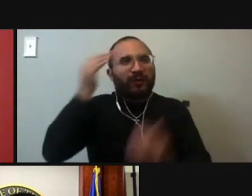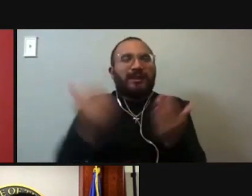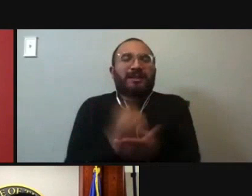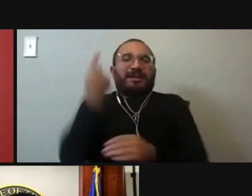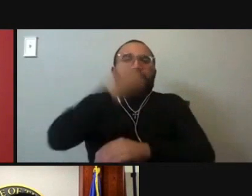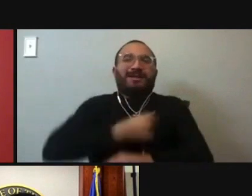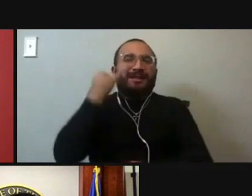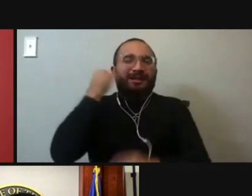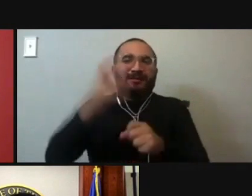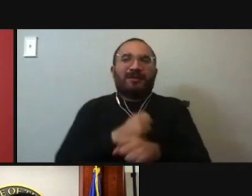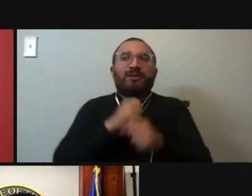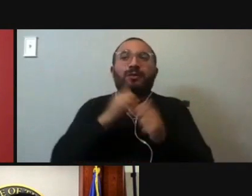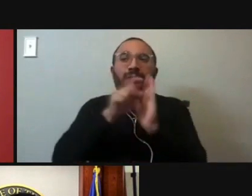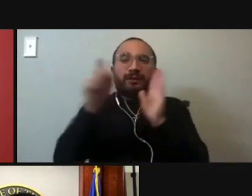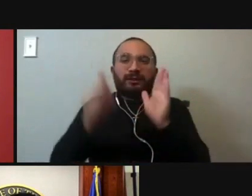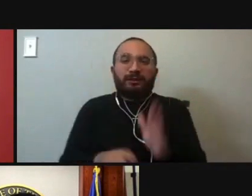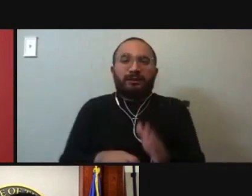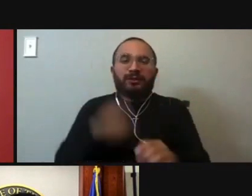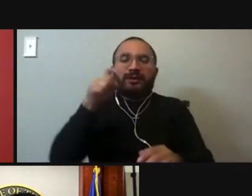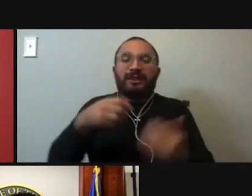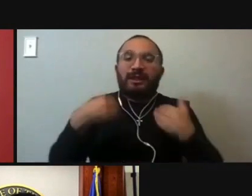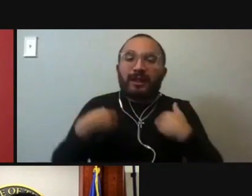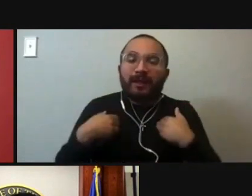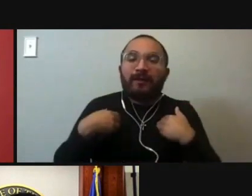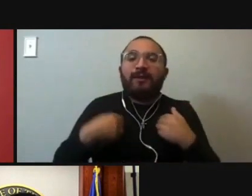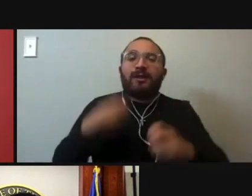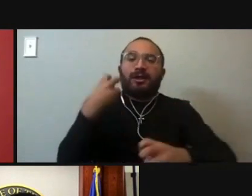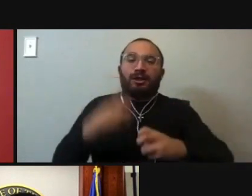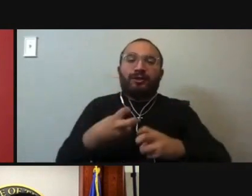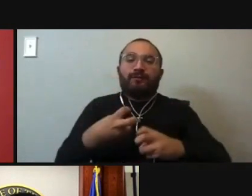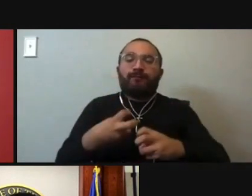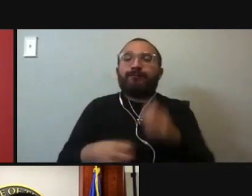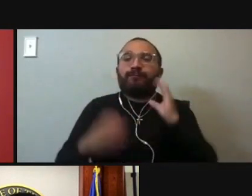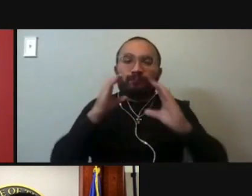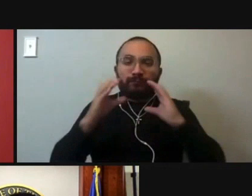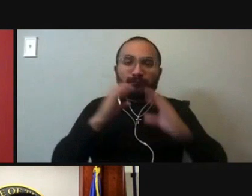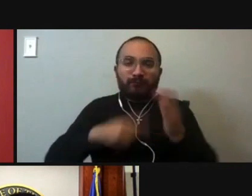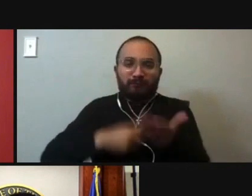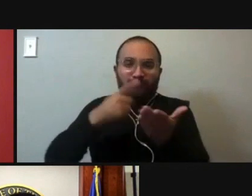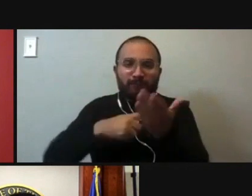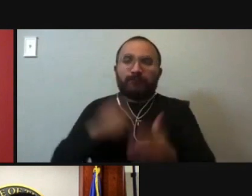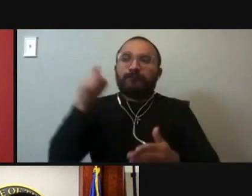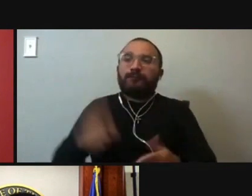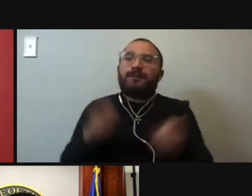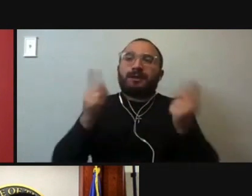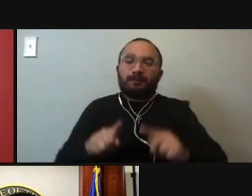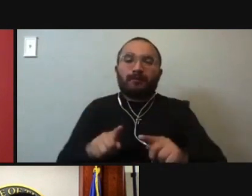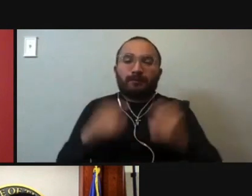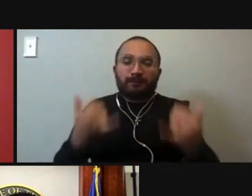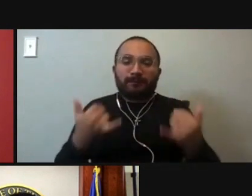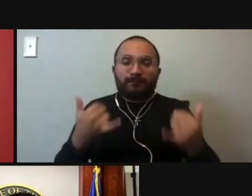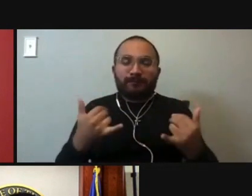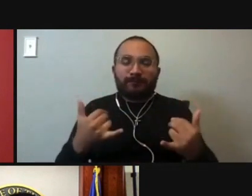these hard conversations. Because if 2020 has told us nothing else, it has ripped off the scab in some respects. And many of these inequities that